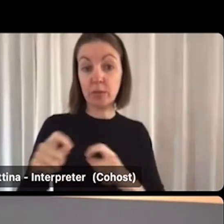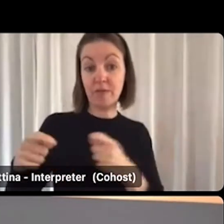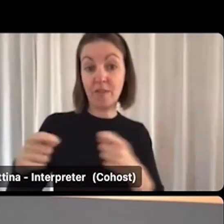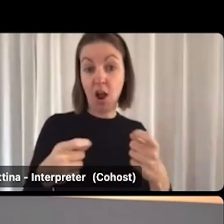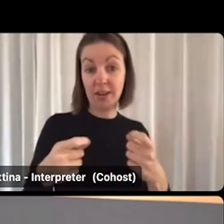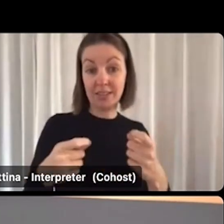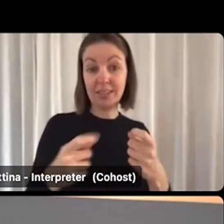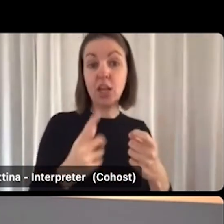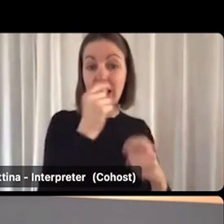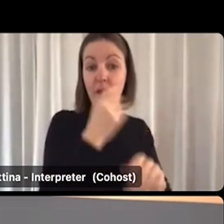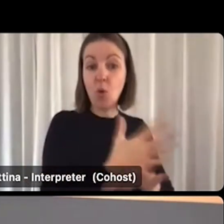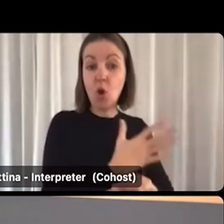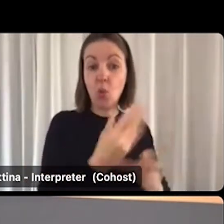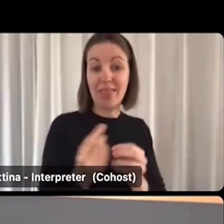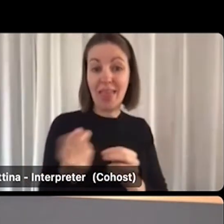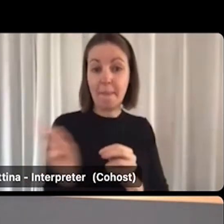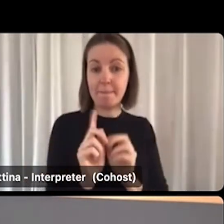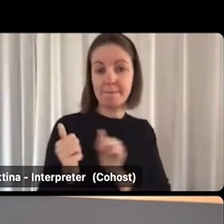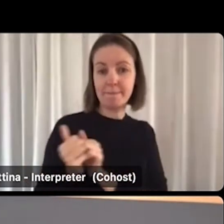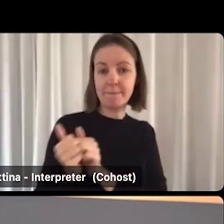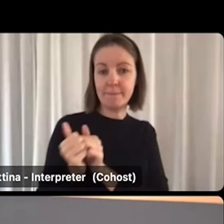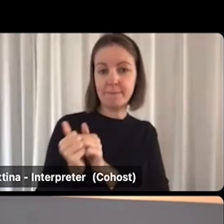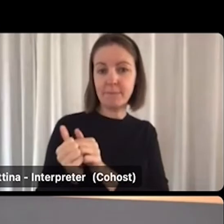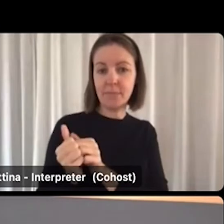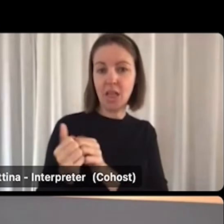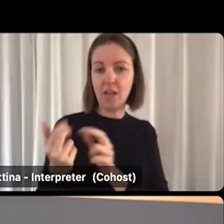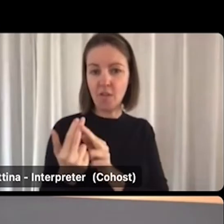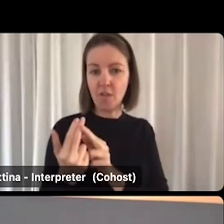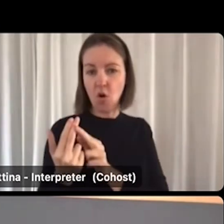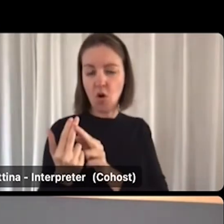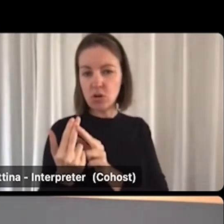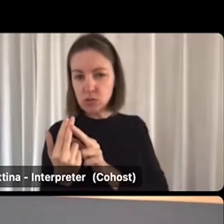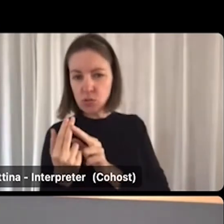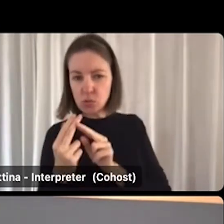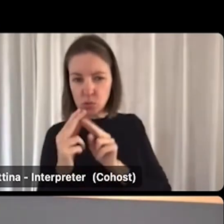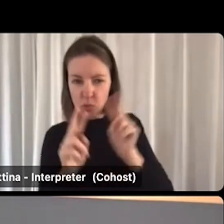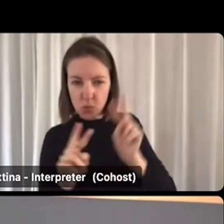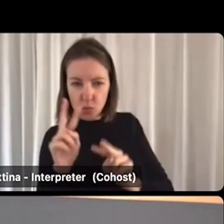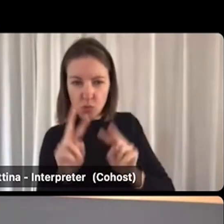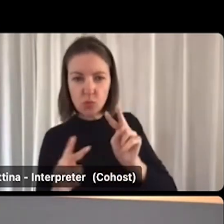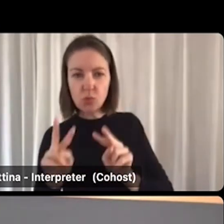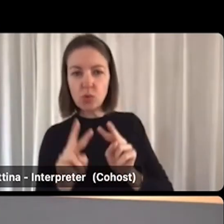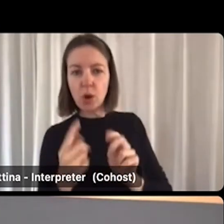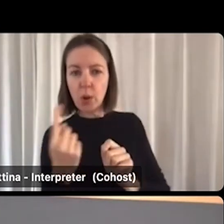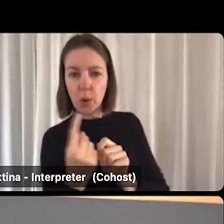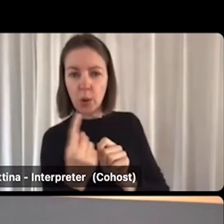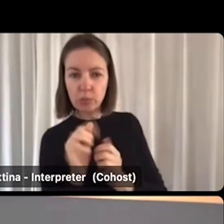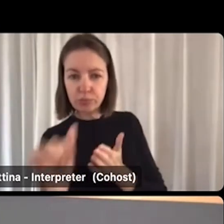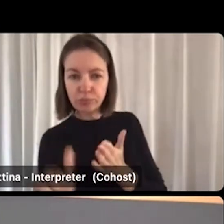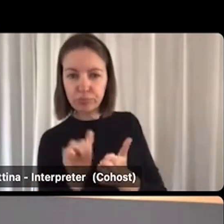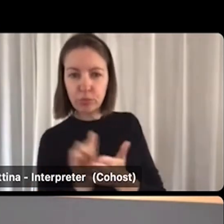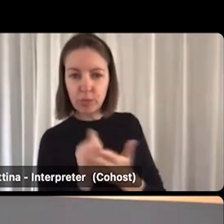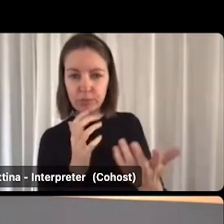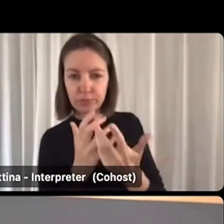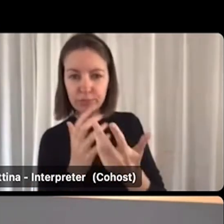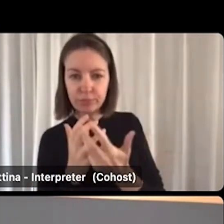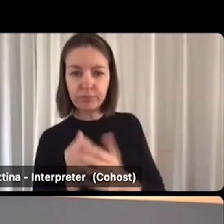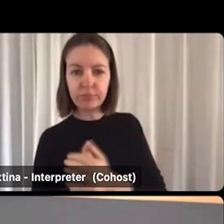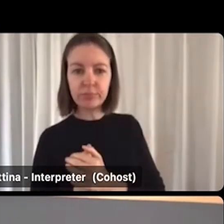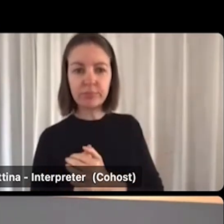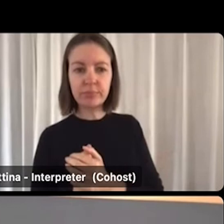with the providers to shortlist and pre-screen candidates, suitable candidates. So that's screen,